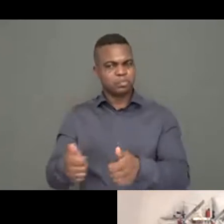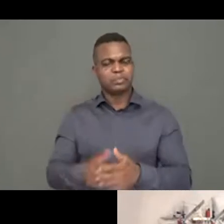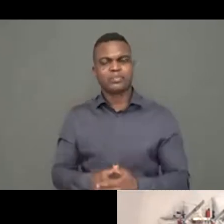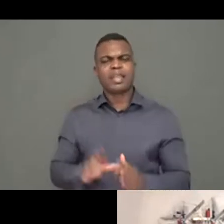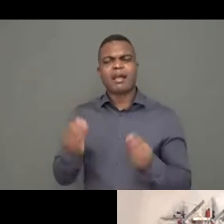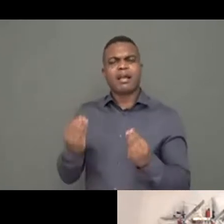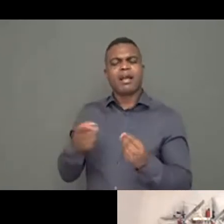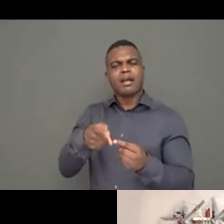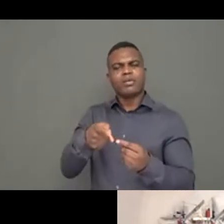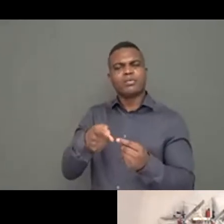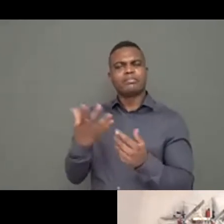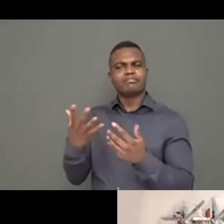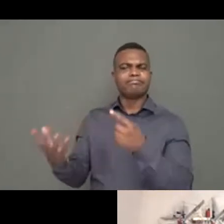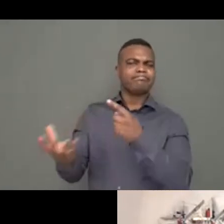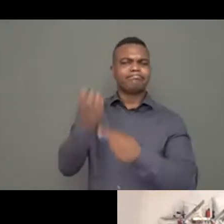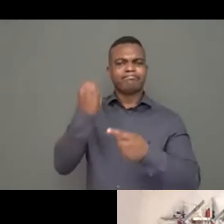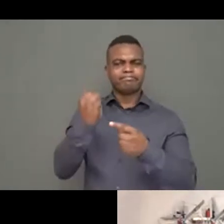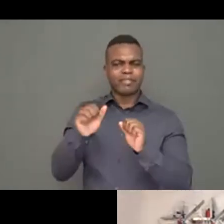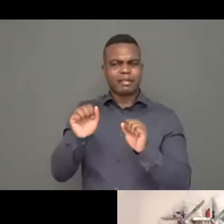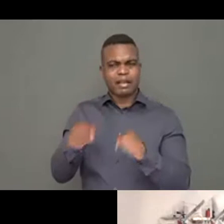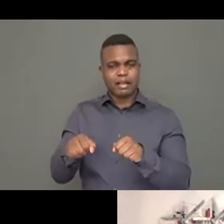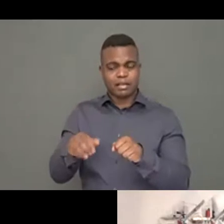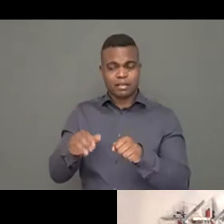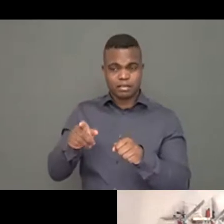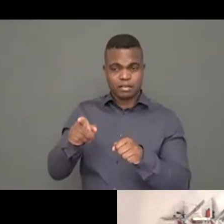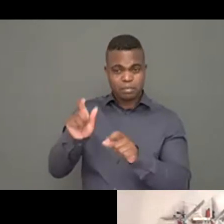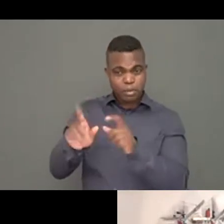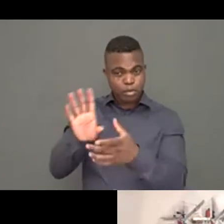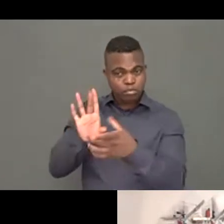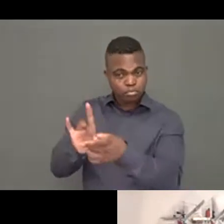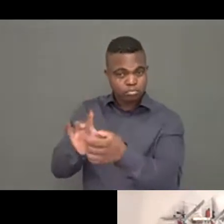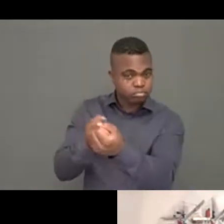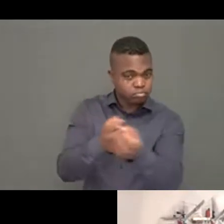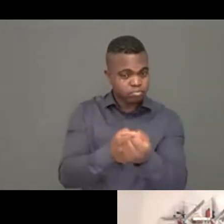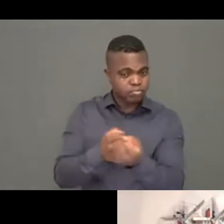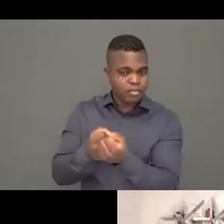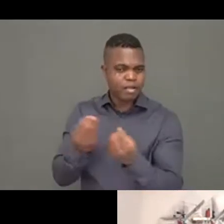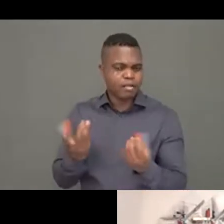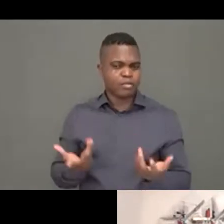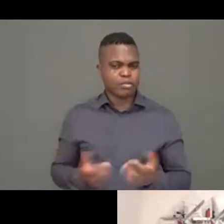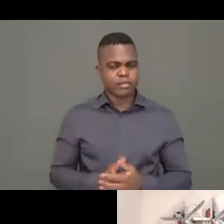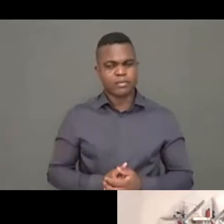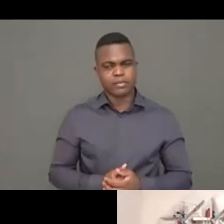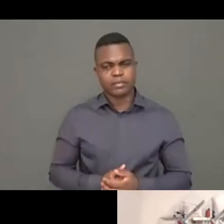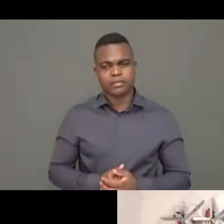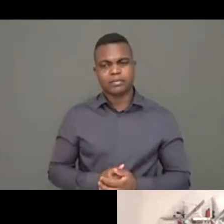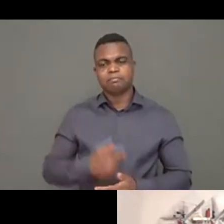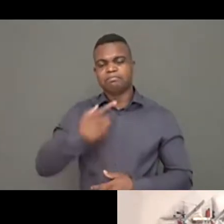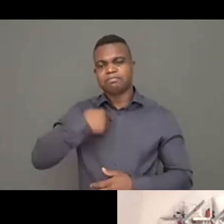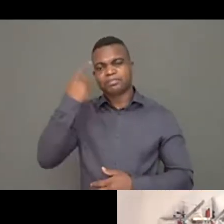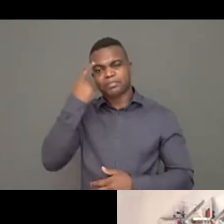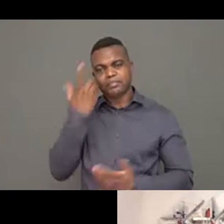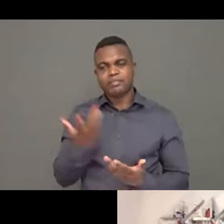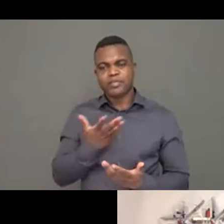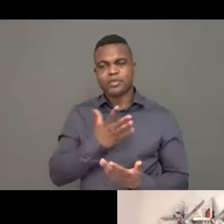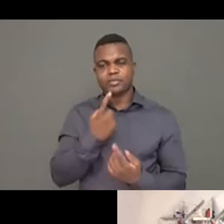to ensure people in vulnerable situations are treated safely, with respect